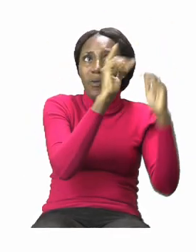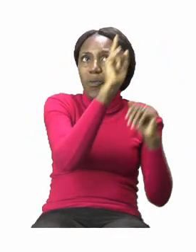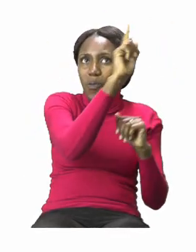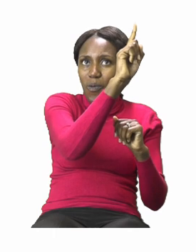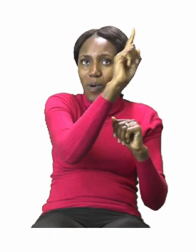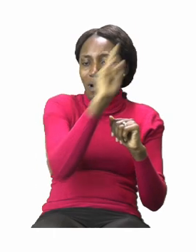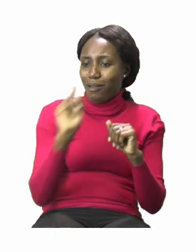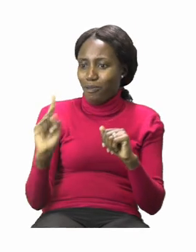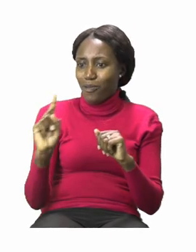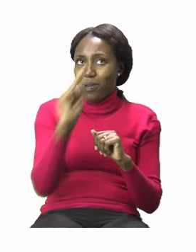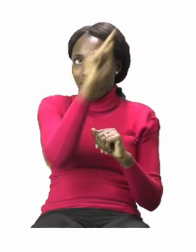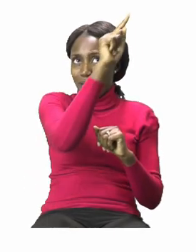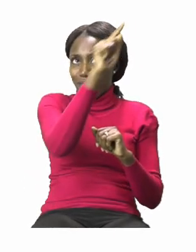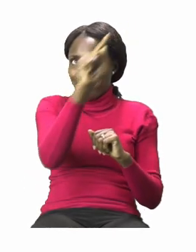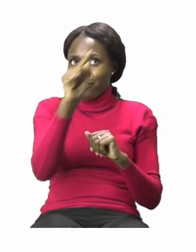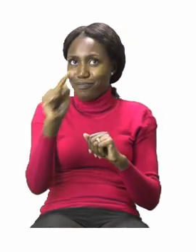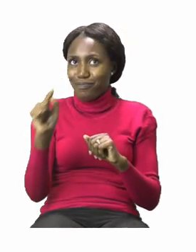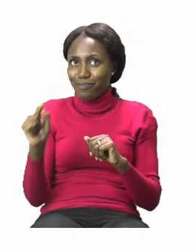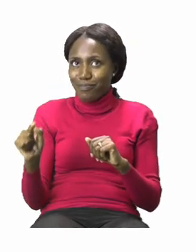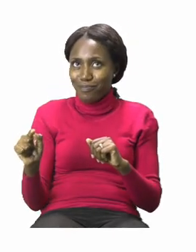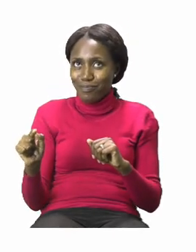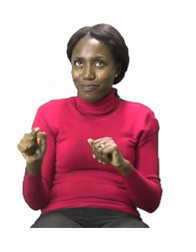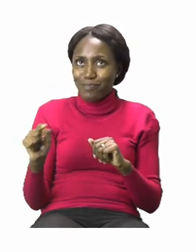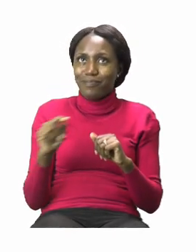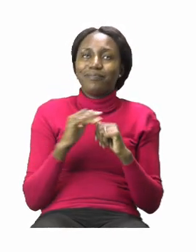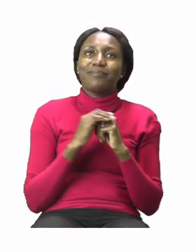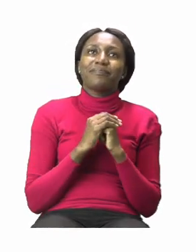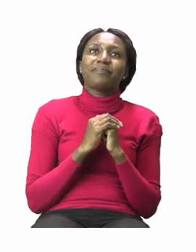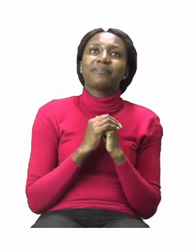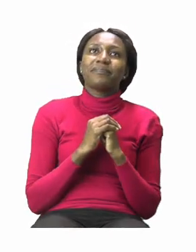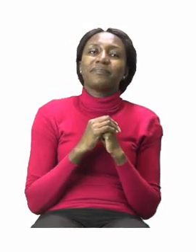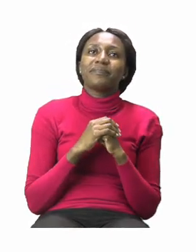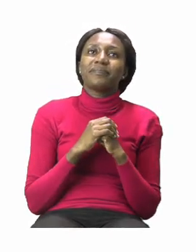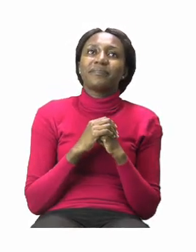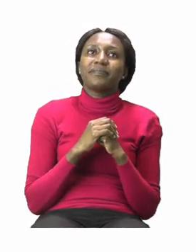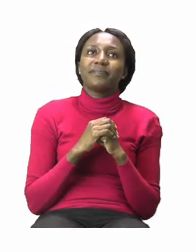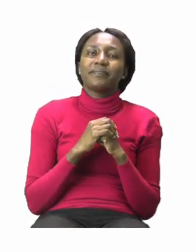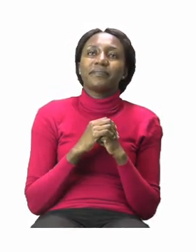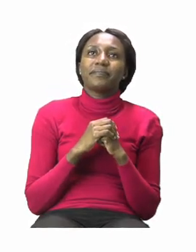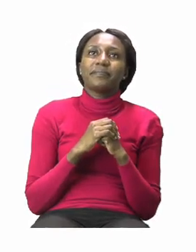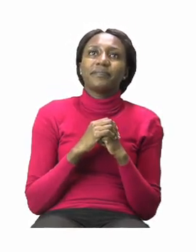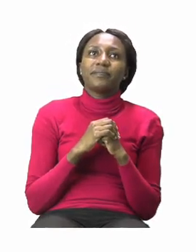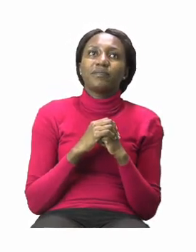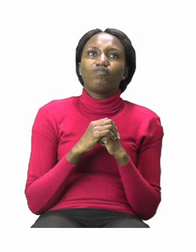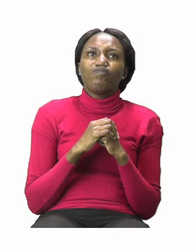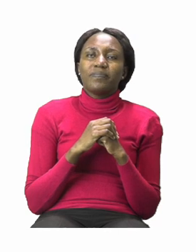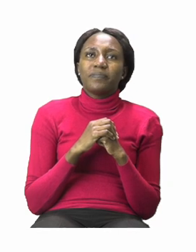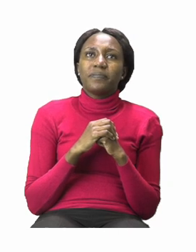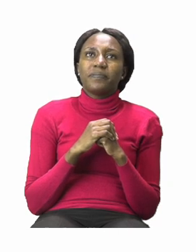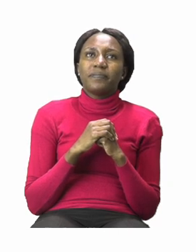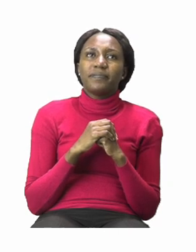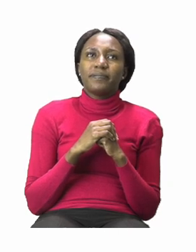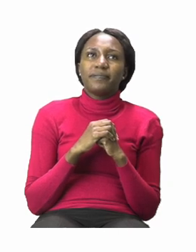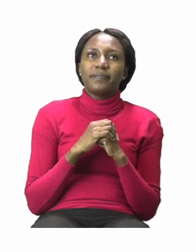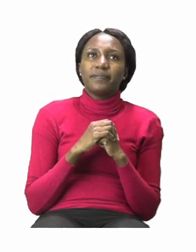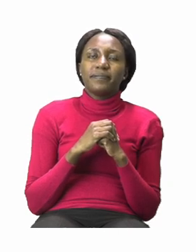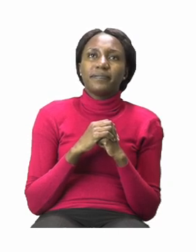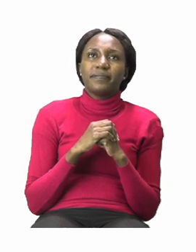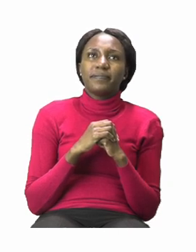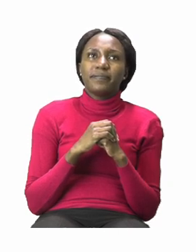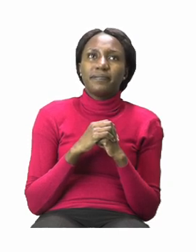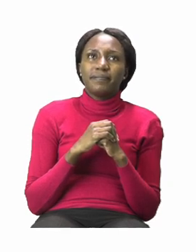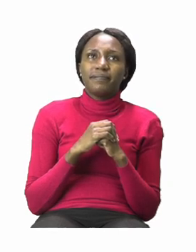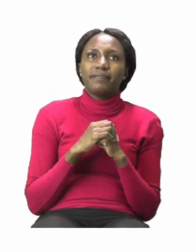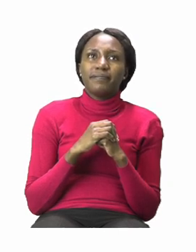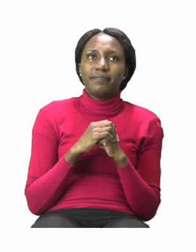Good job everyone. So I want you to please draw a line from the first set to the